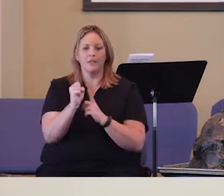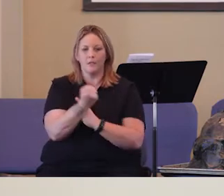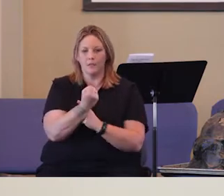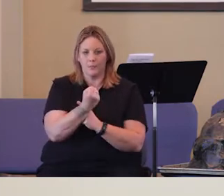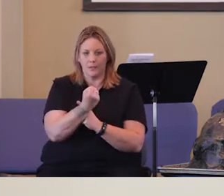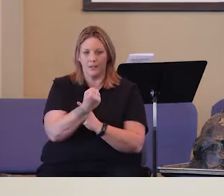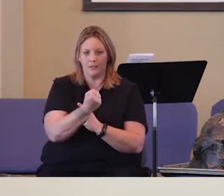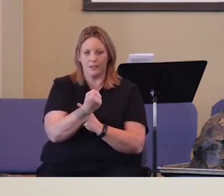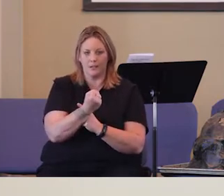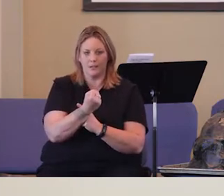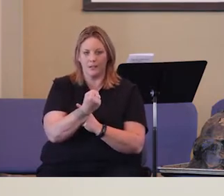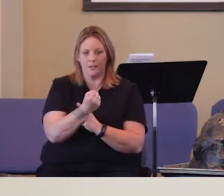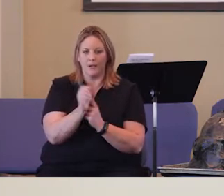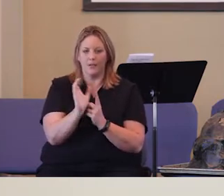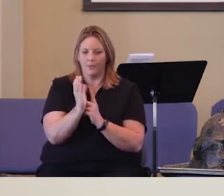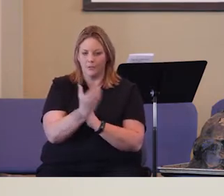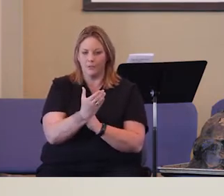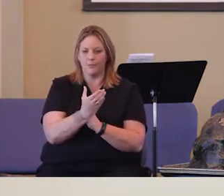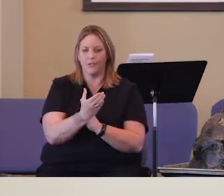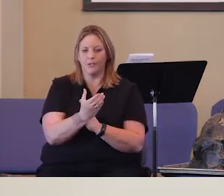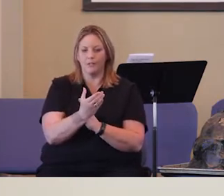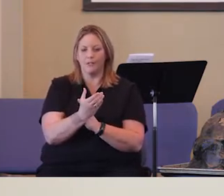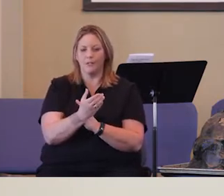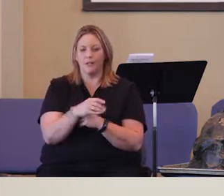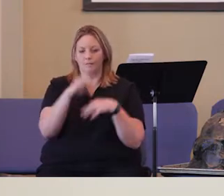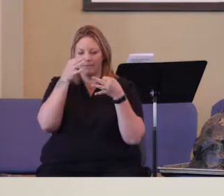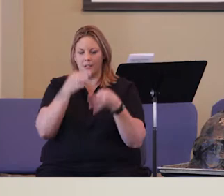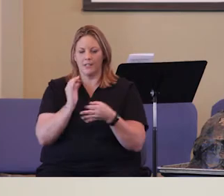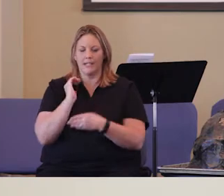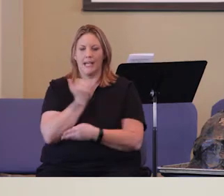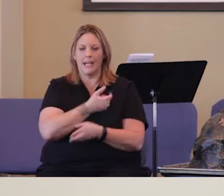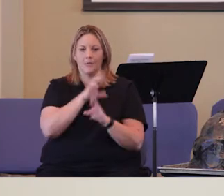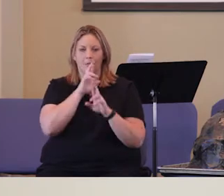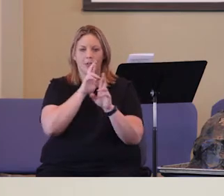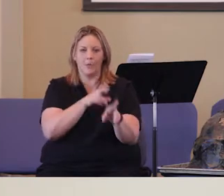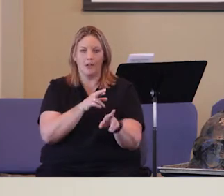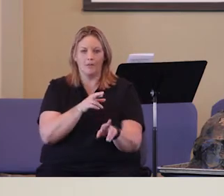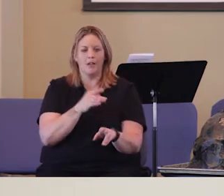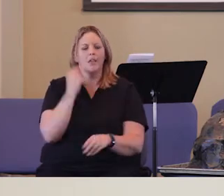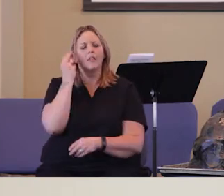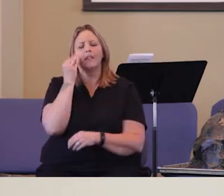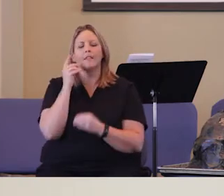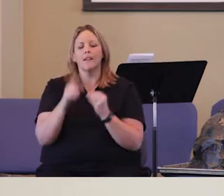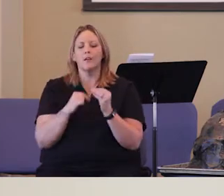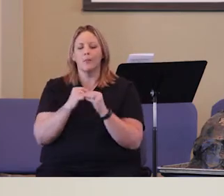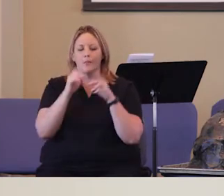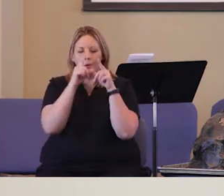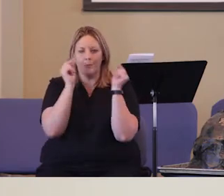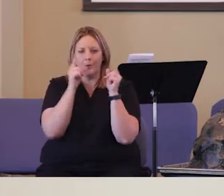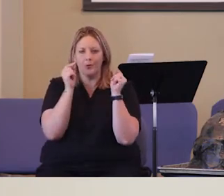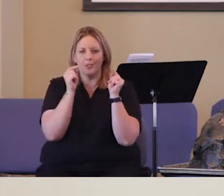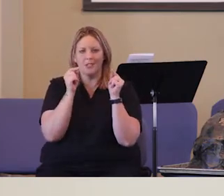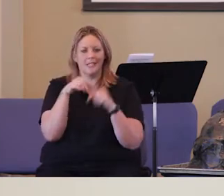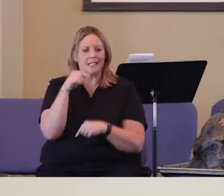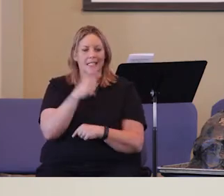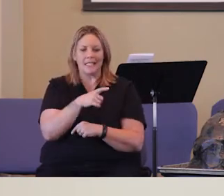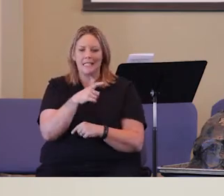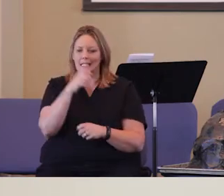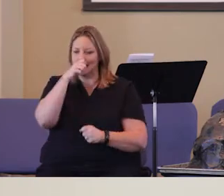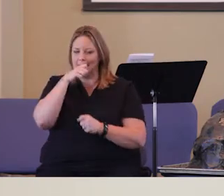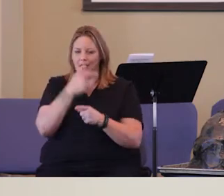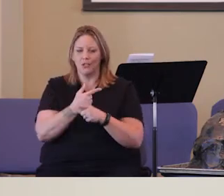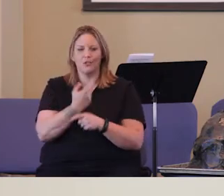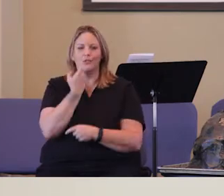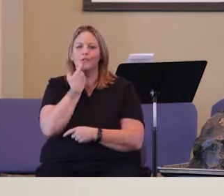A lot of times our circumstances determine our response. Think of Moses, Moses' situation here.